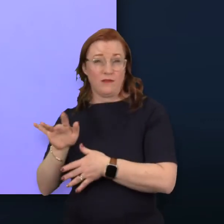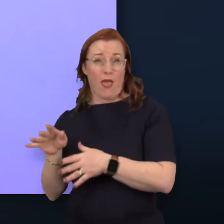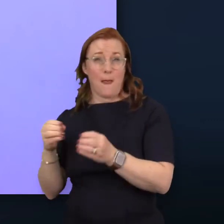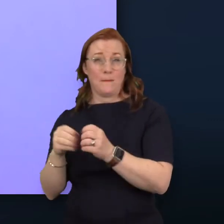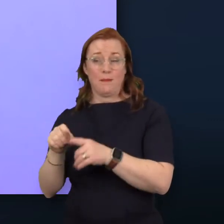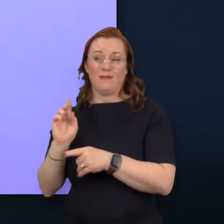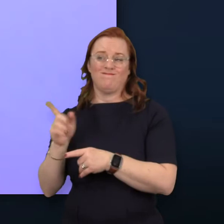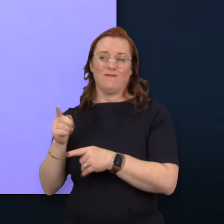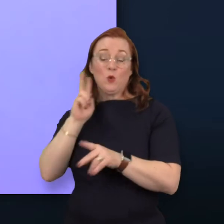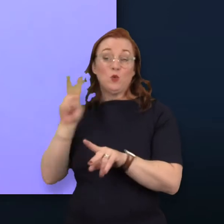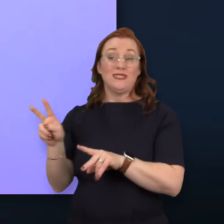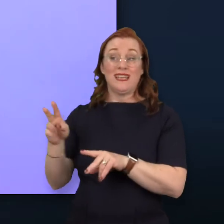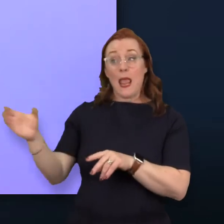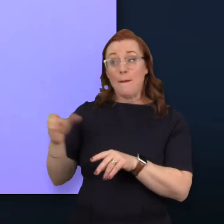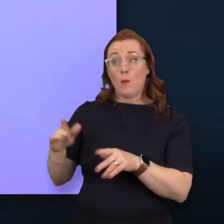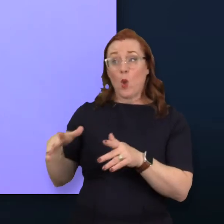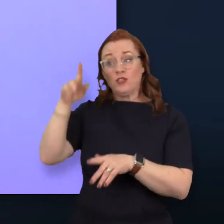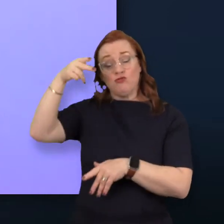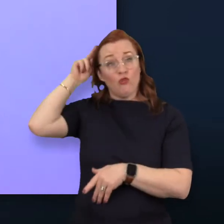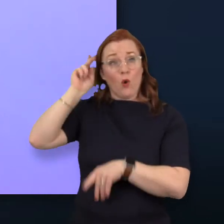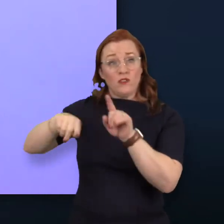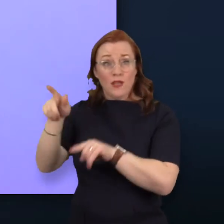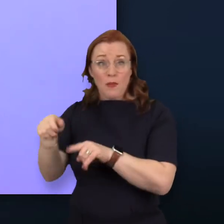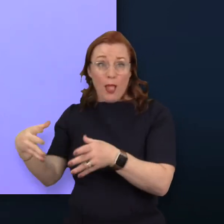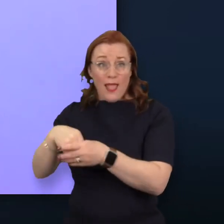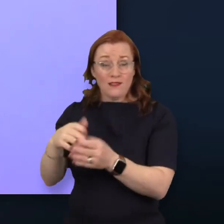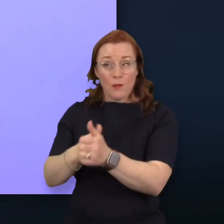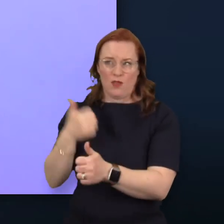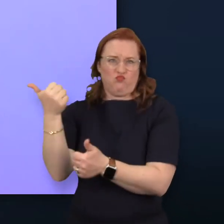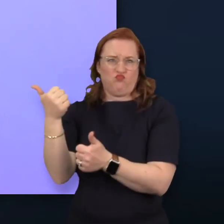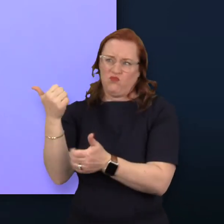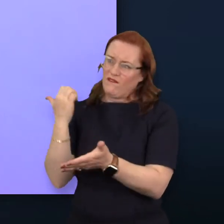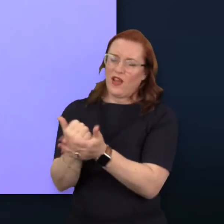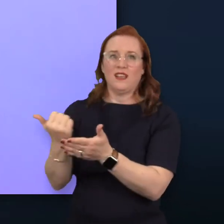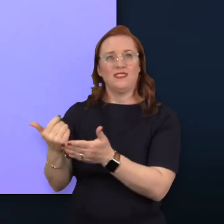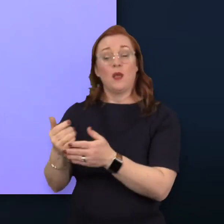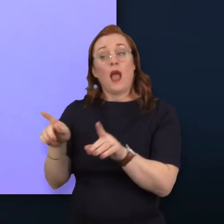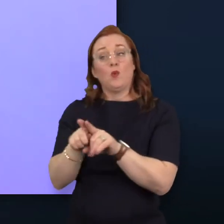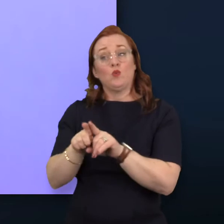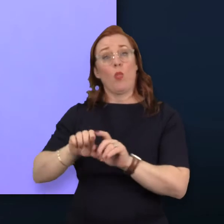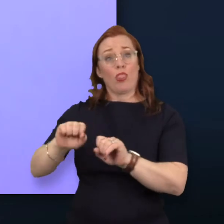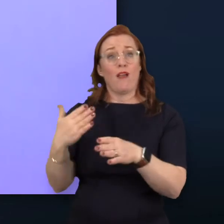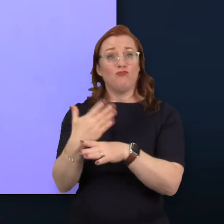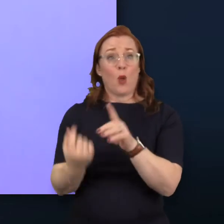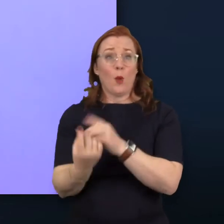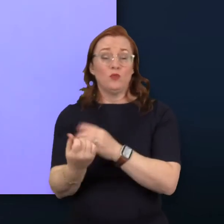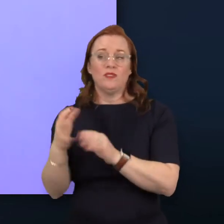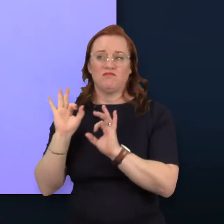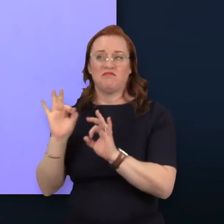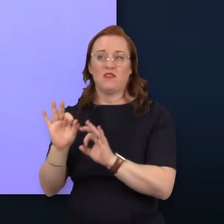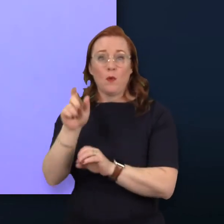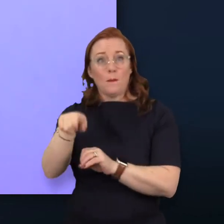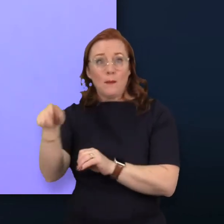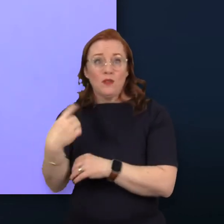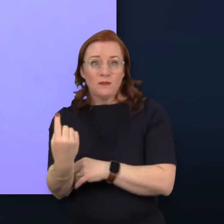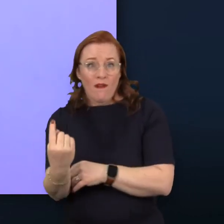employing neurodiverse talent was great for the company. And how being employed by a great company was brilliant for the